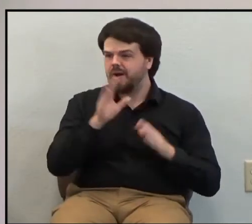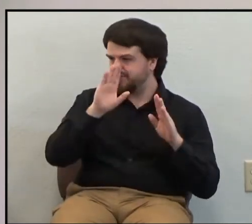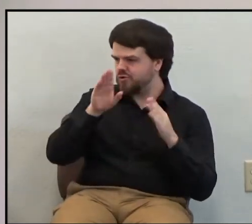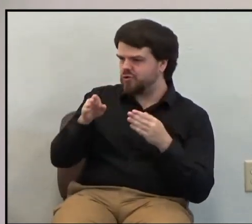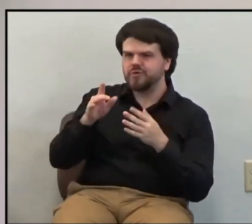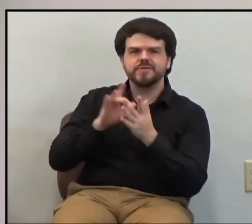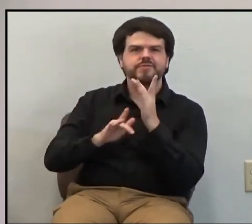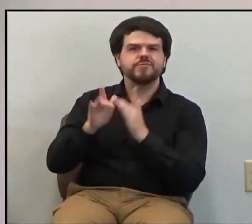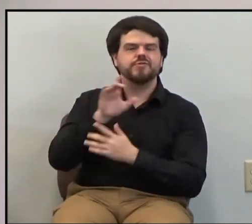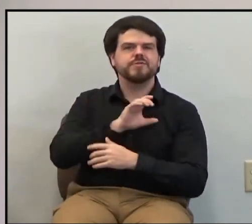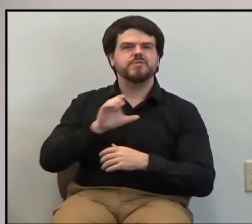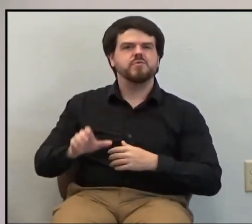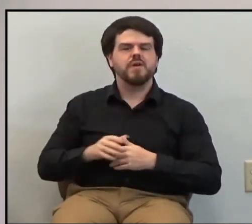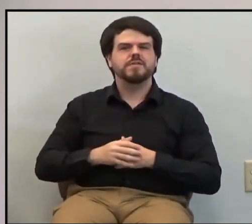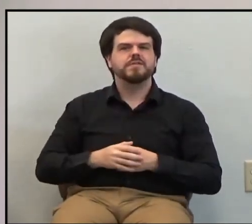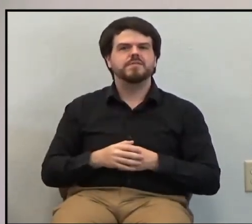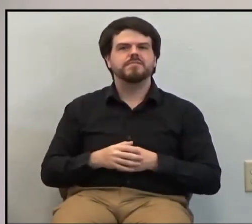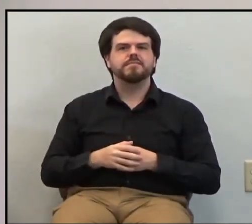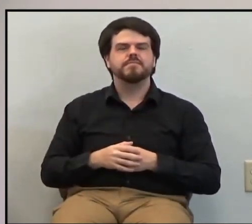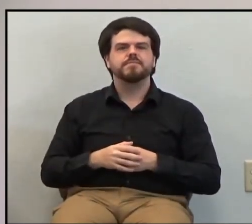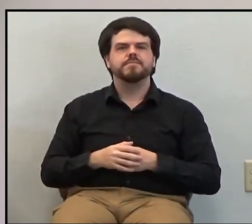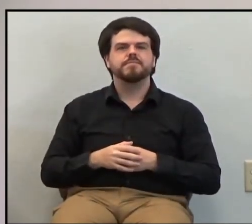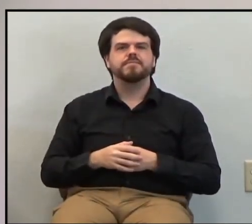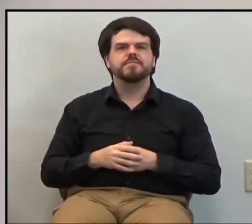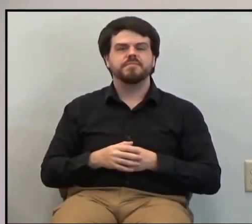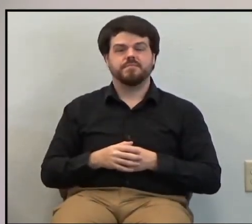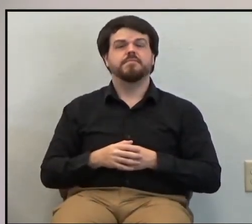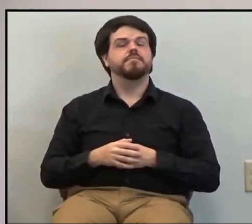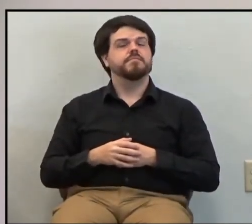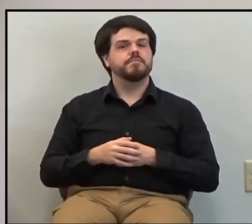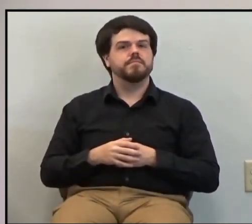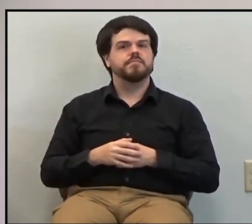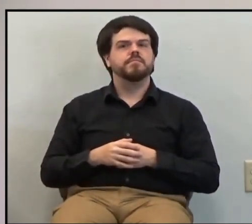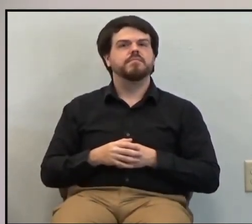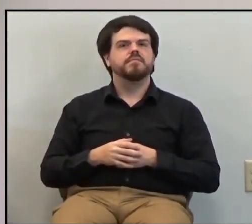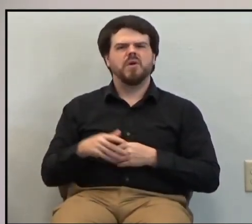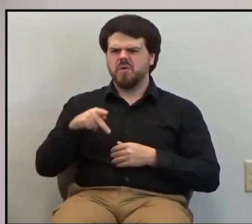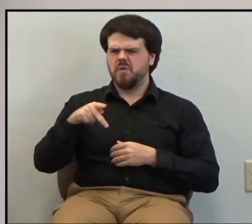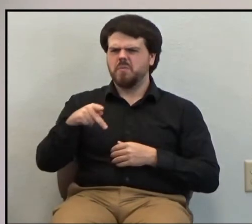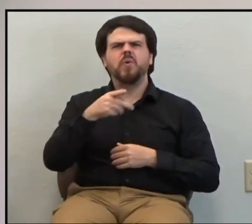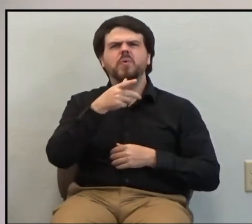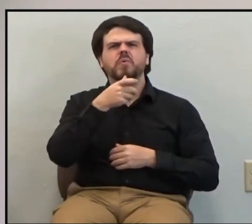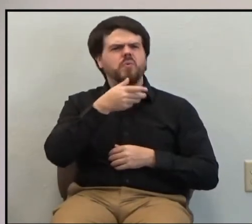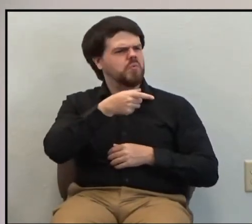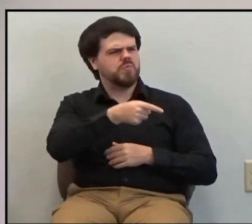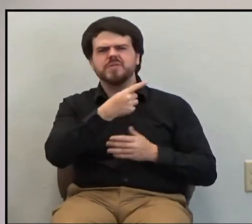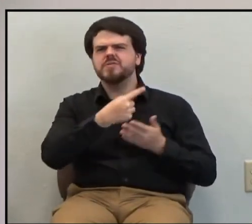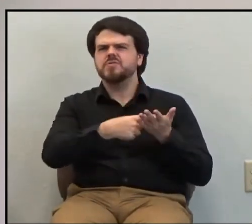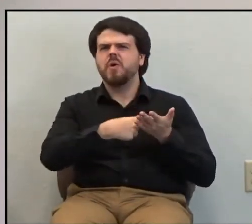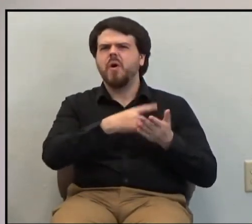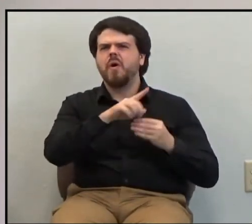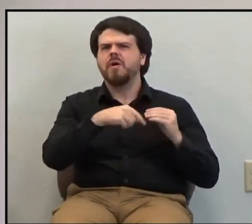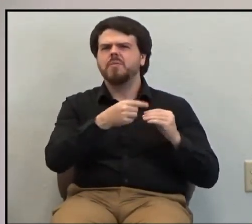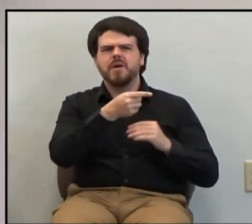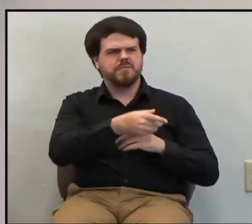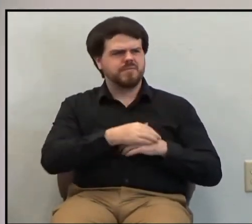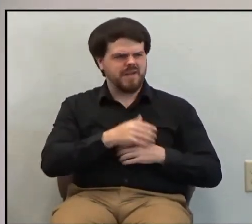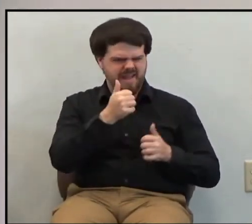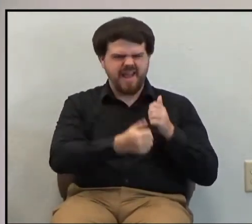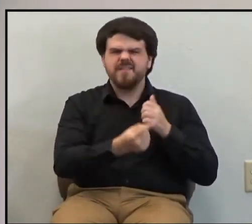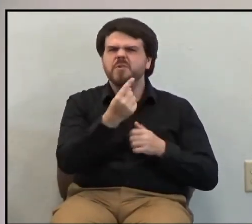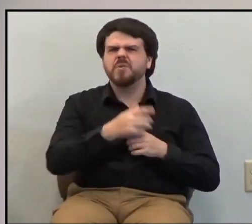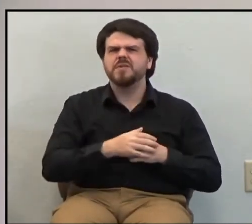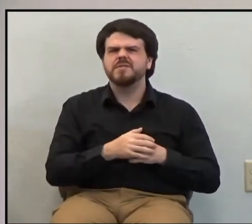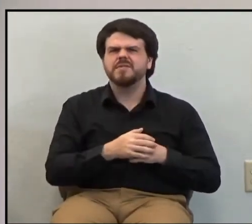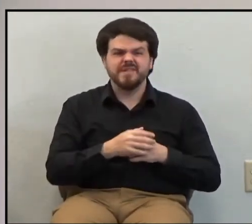of Jesus Christ. Certainly, Paul, who is he talking about? Who is the everyone here? Well, it wasn't everyone,